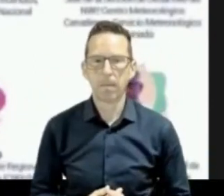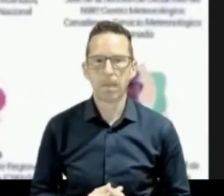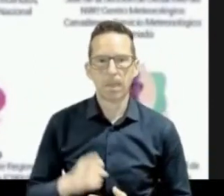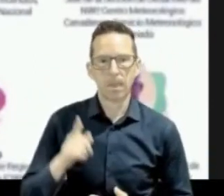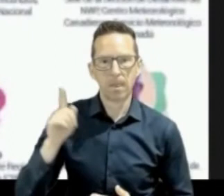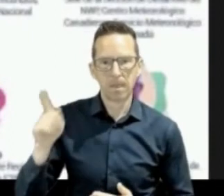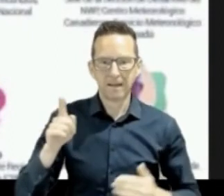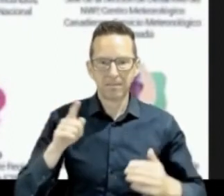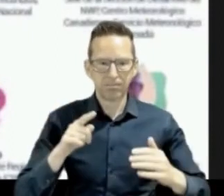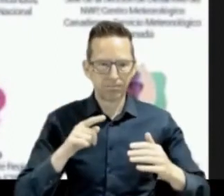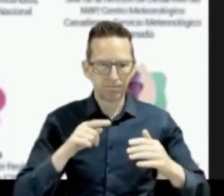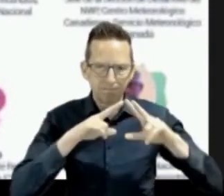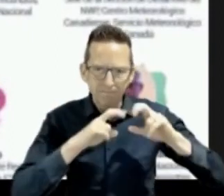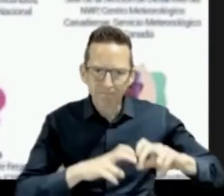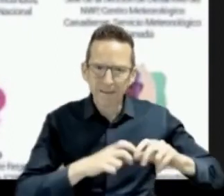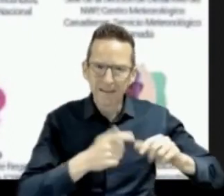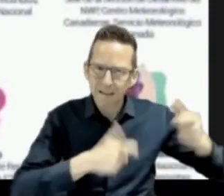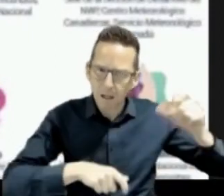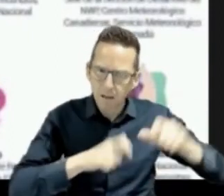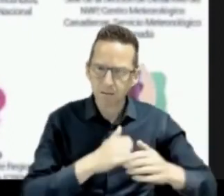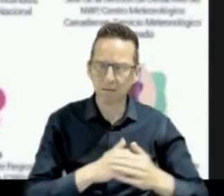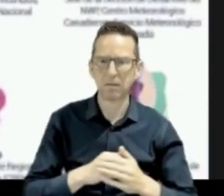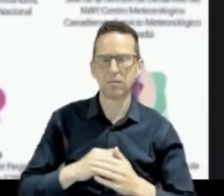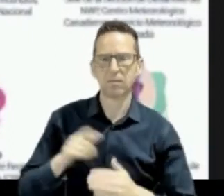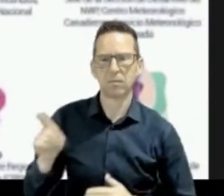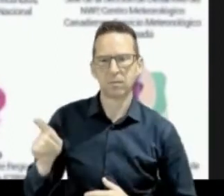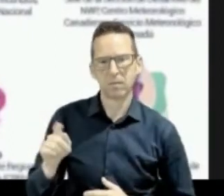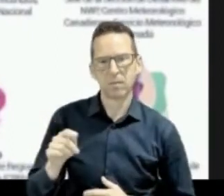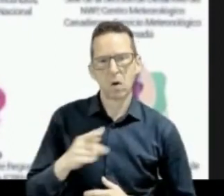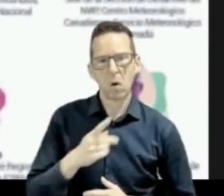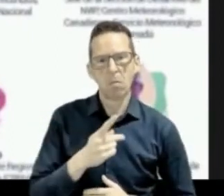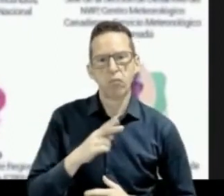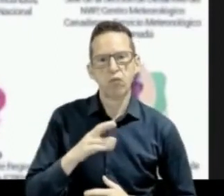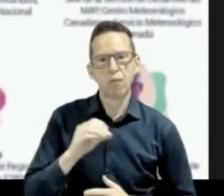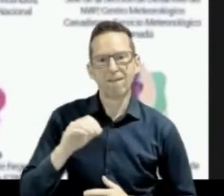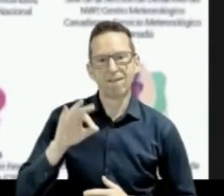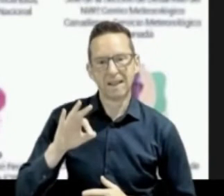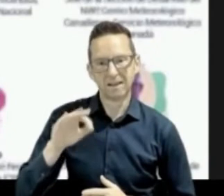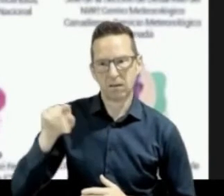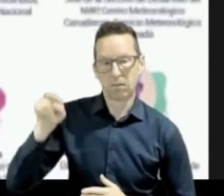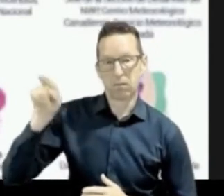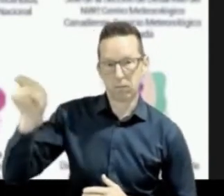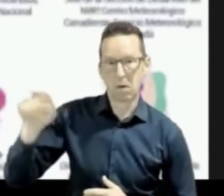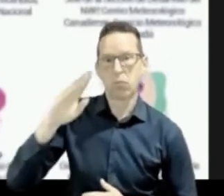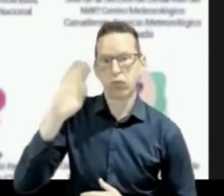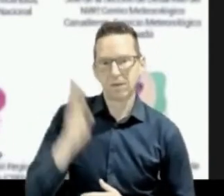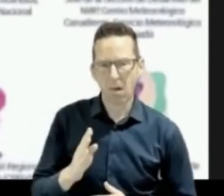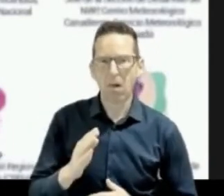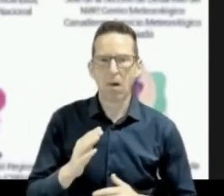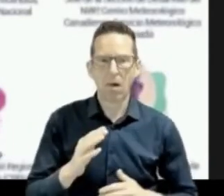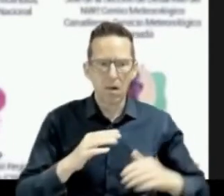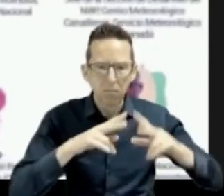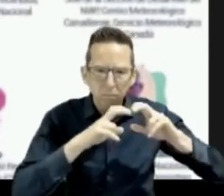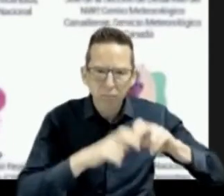full professor of federal university in Brazil in the physics department He's the chair of the standing committee for disaster risk